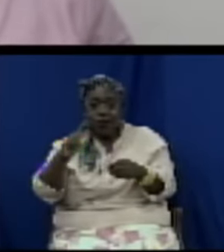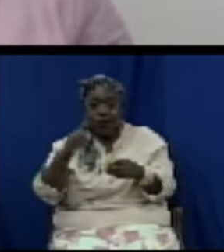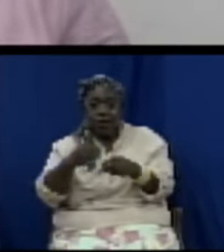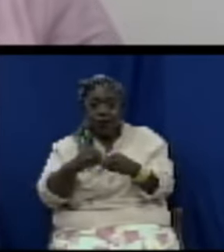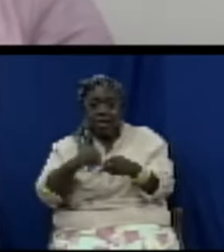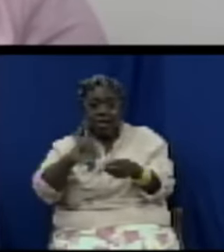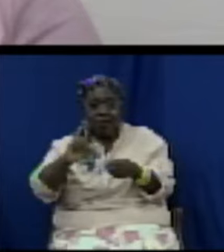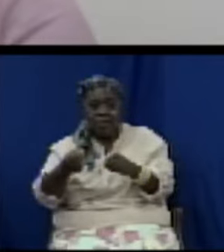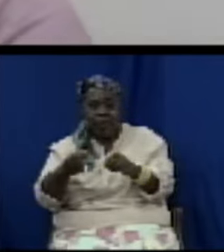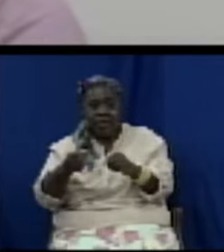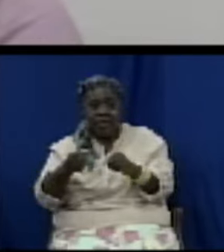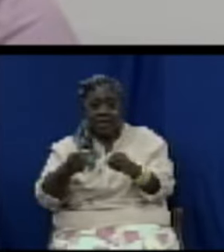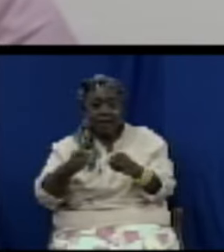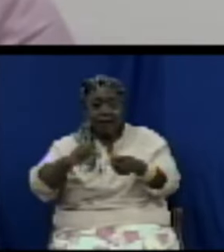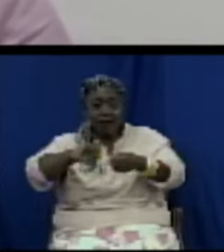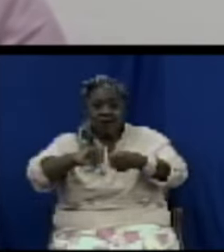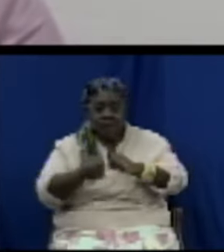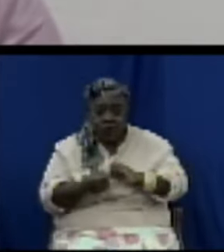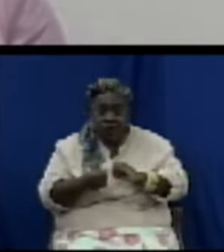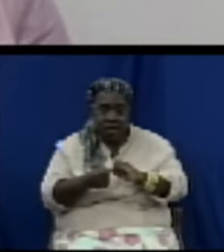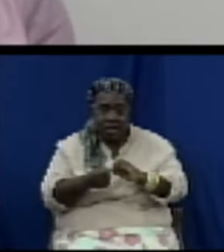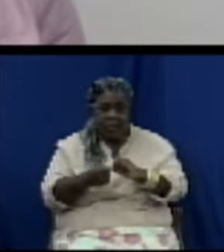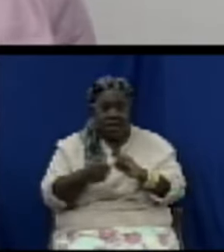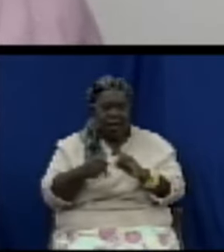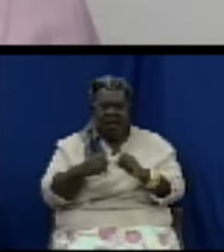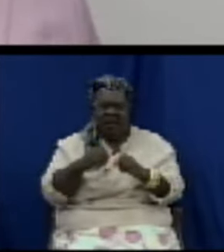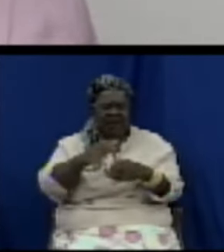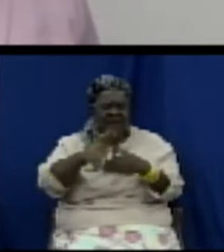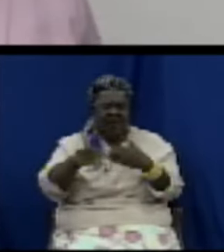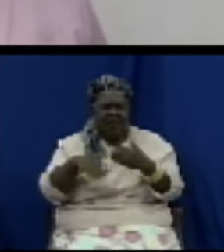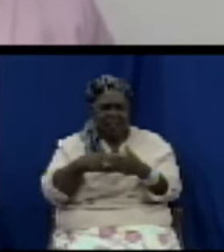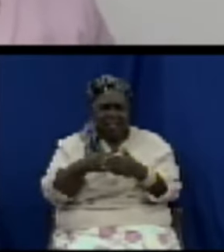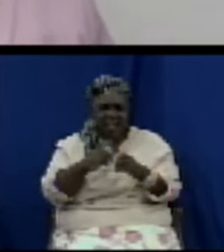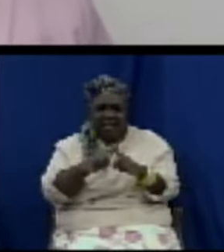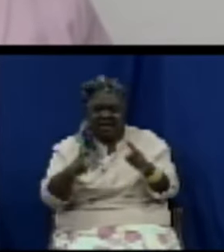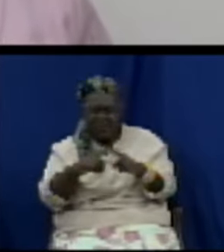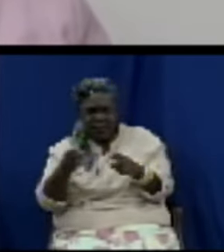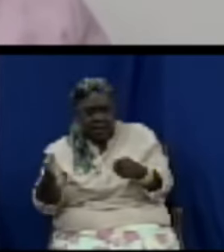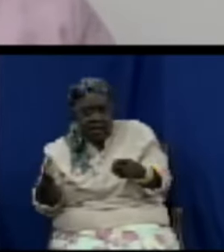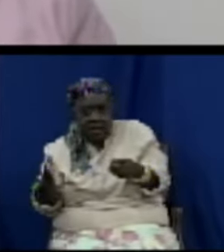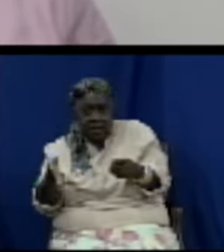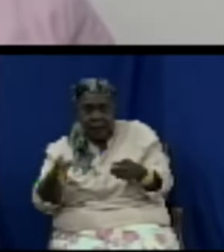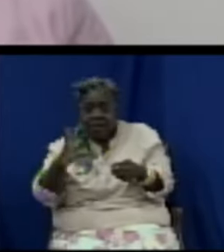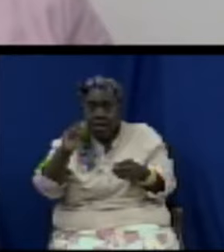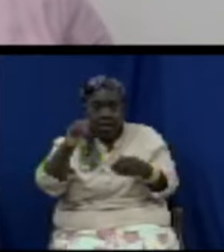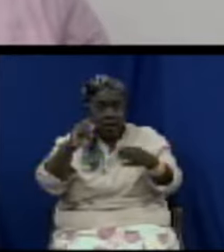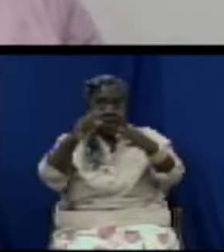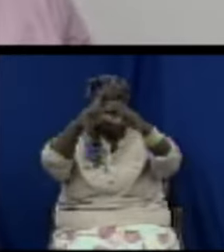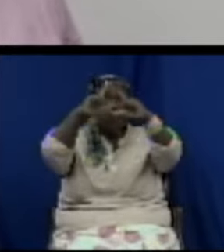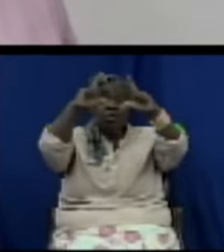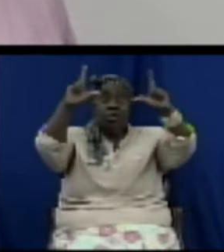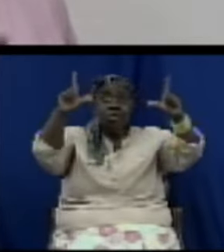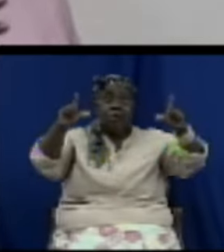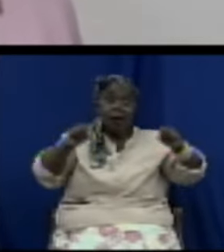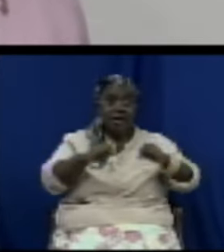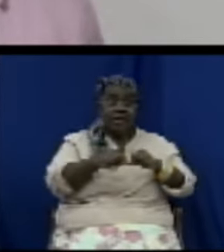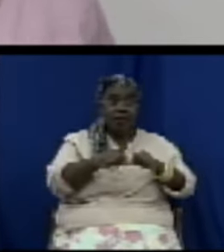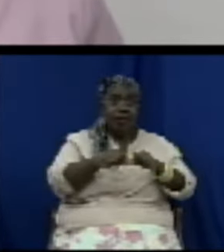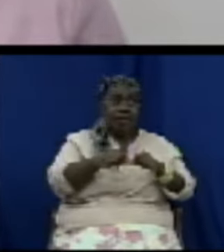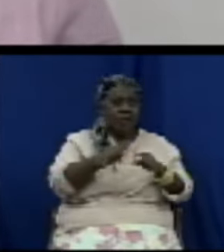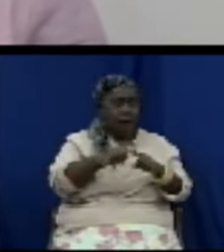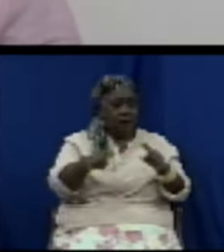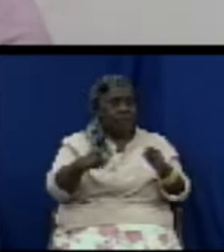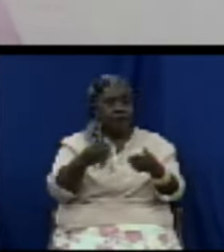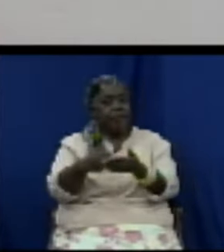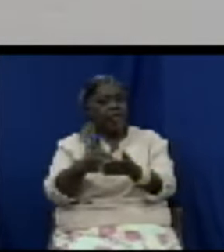thank god that's no longer legal to even say there's no sign which says no exchange yet you purchase